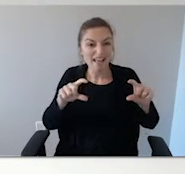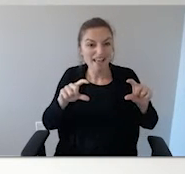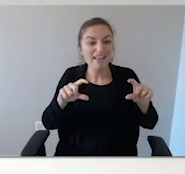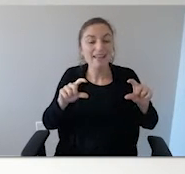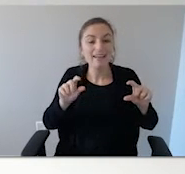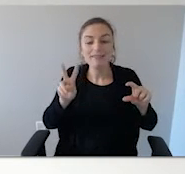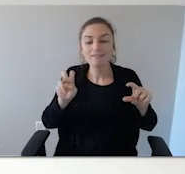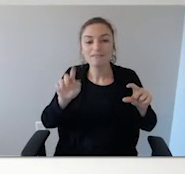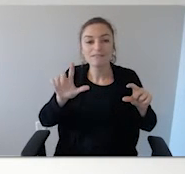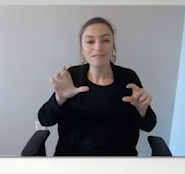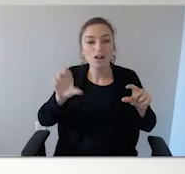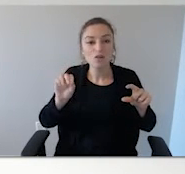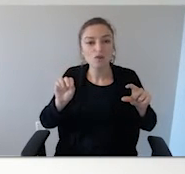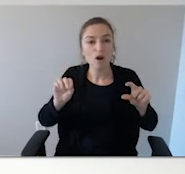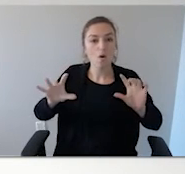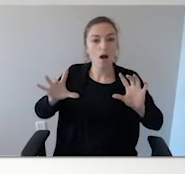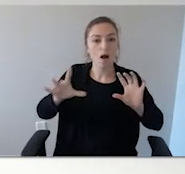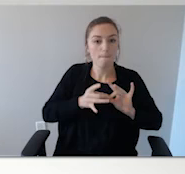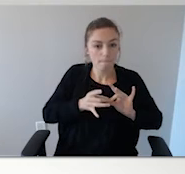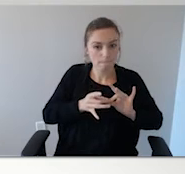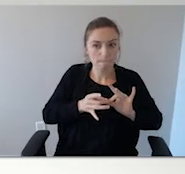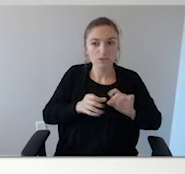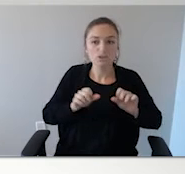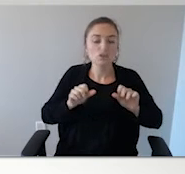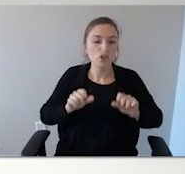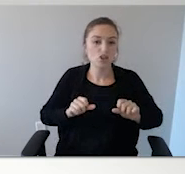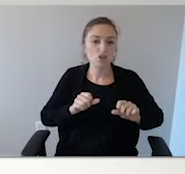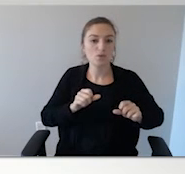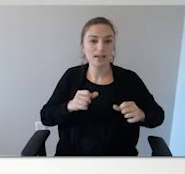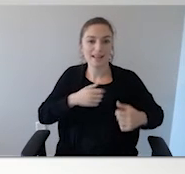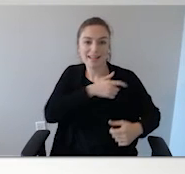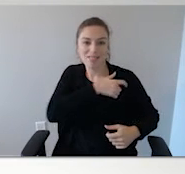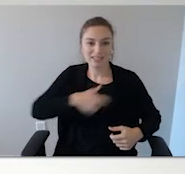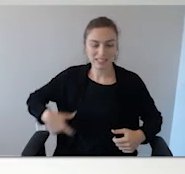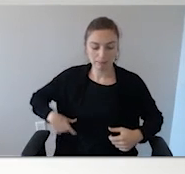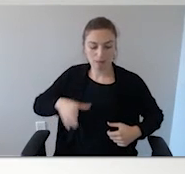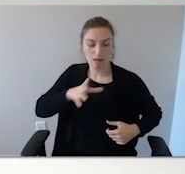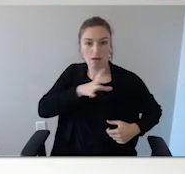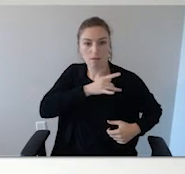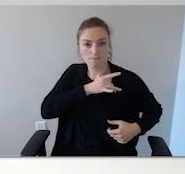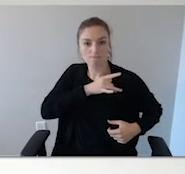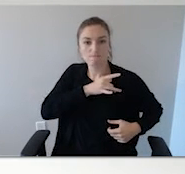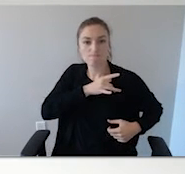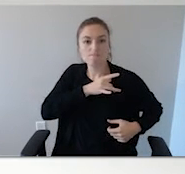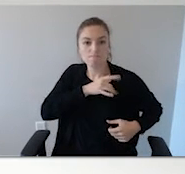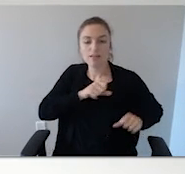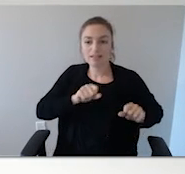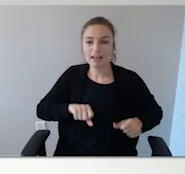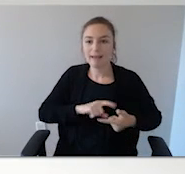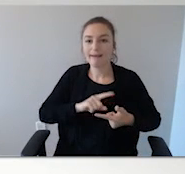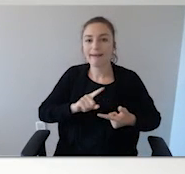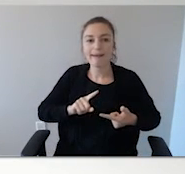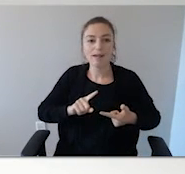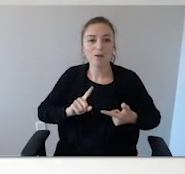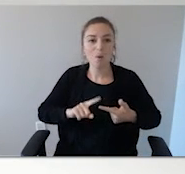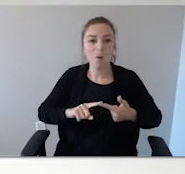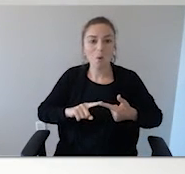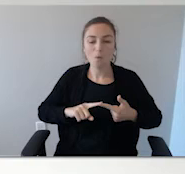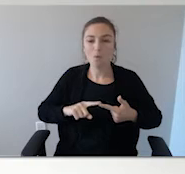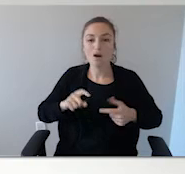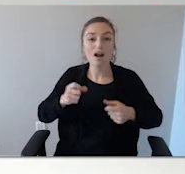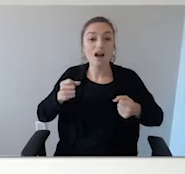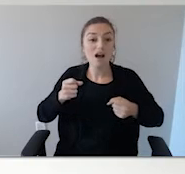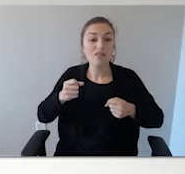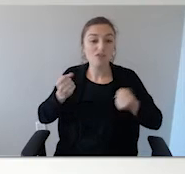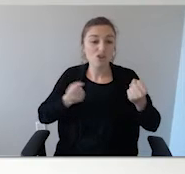in thirds, and it can go around the seat belt in the spot that they sit, or the car seat strap, or it could go on their backpack.